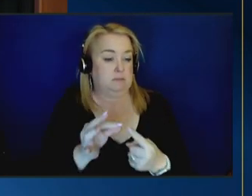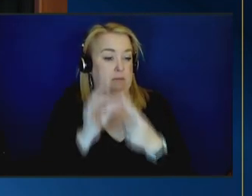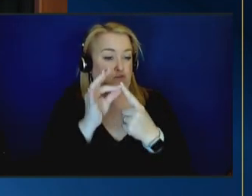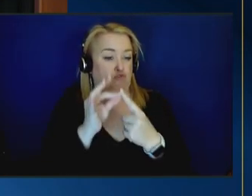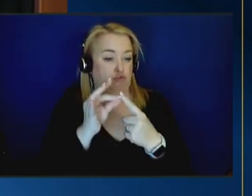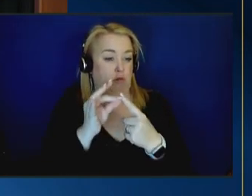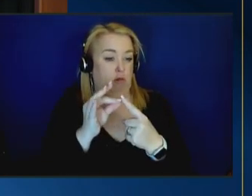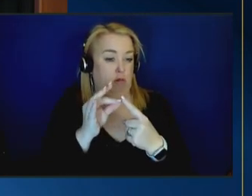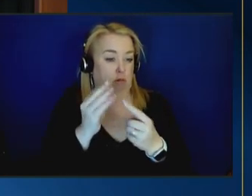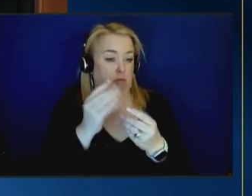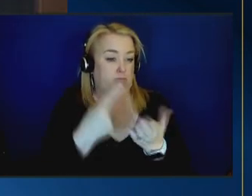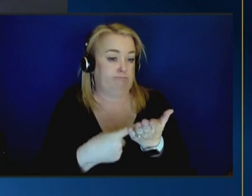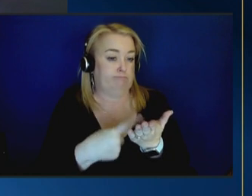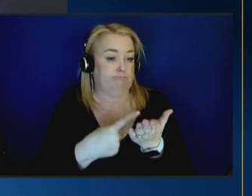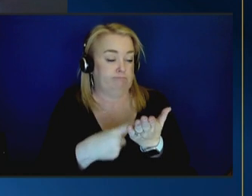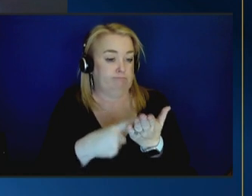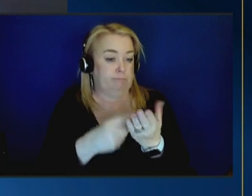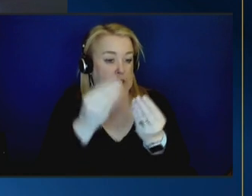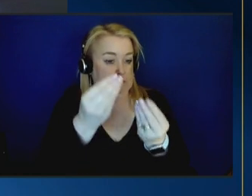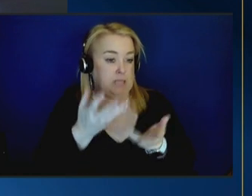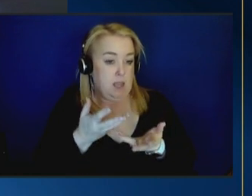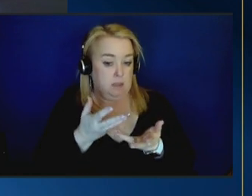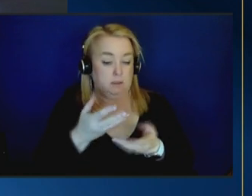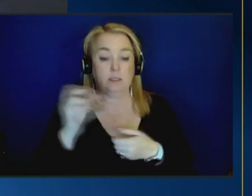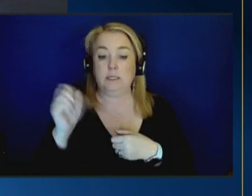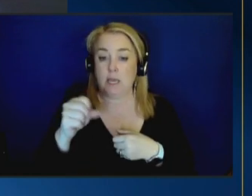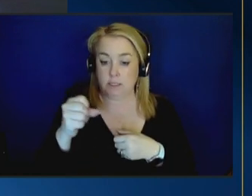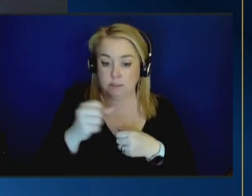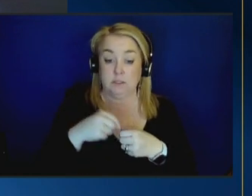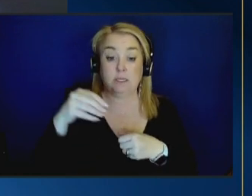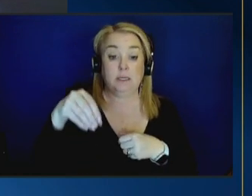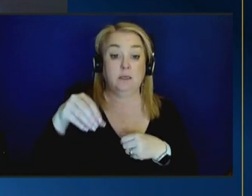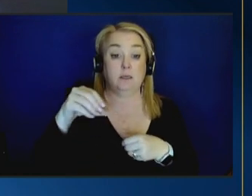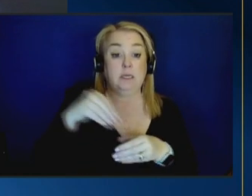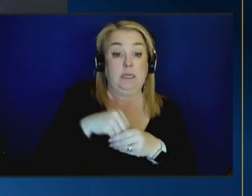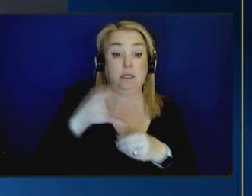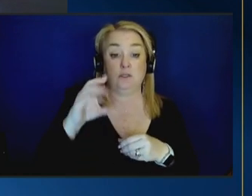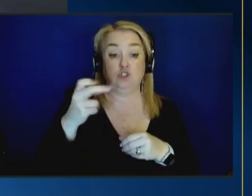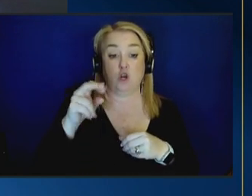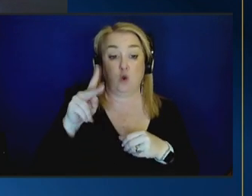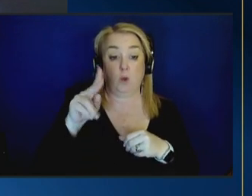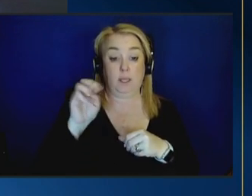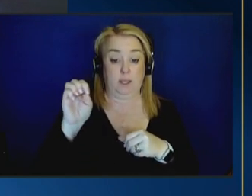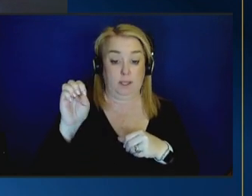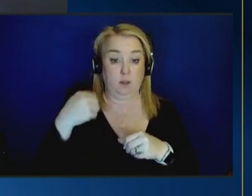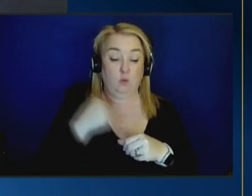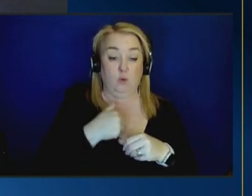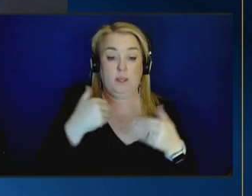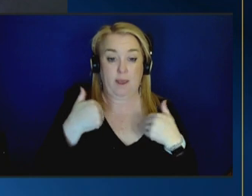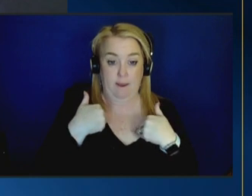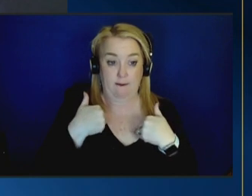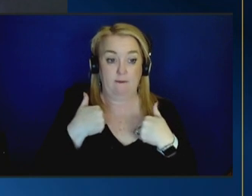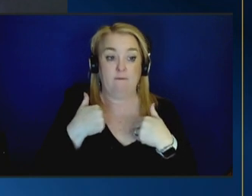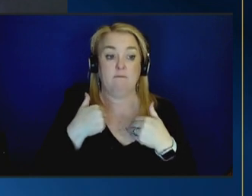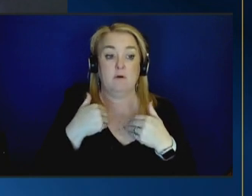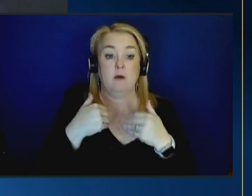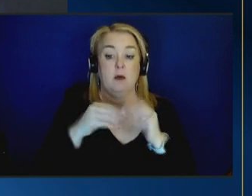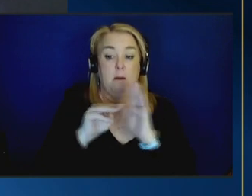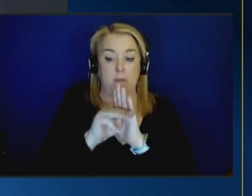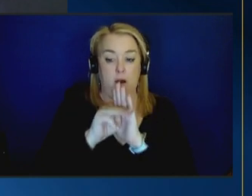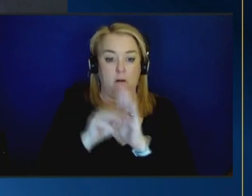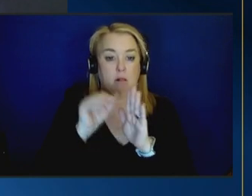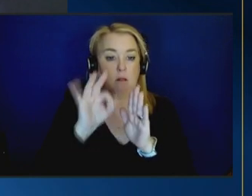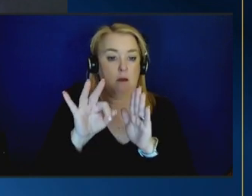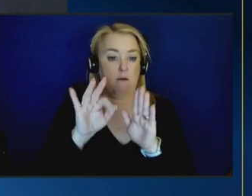absolutely here in cherokee we've created an an integrated model with our child